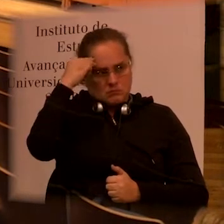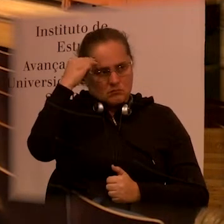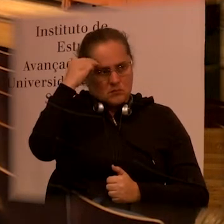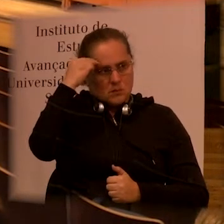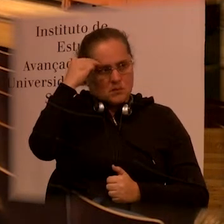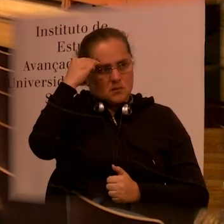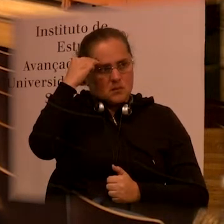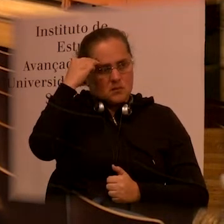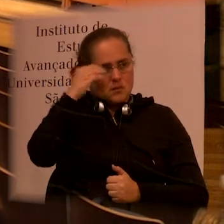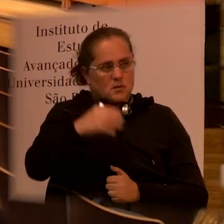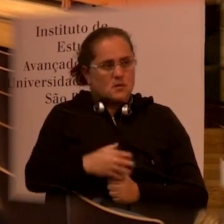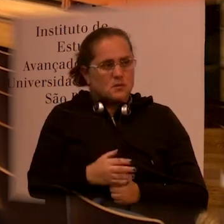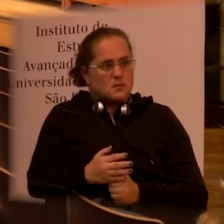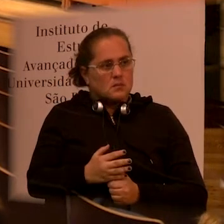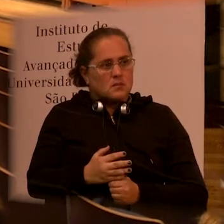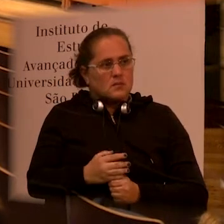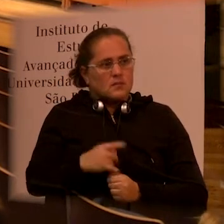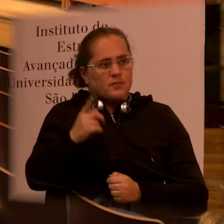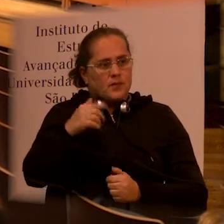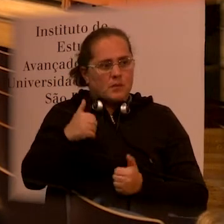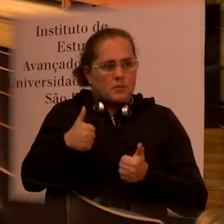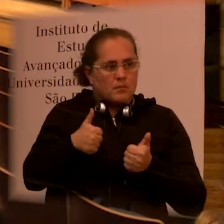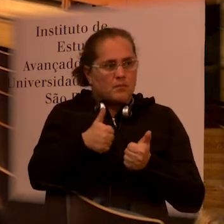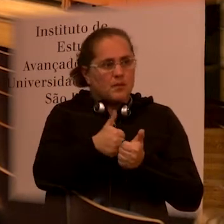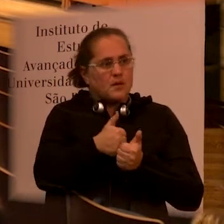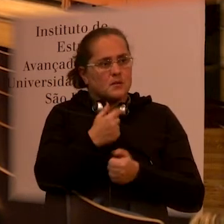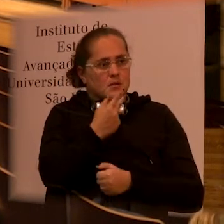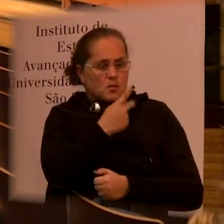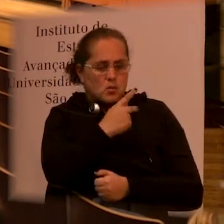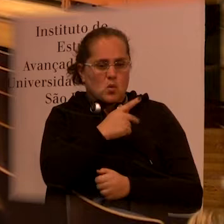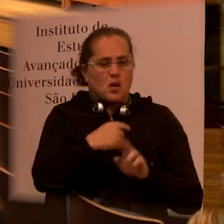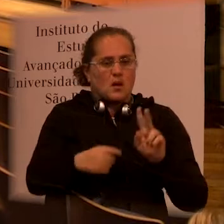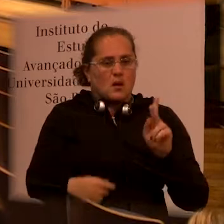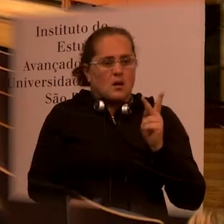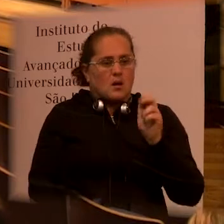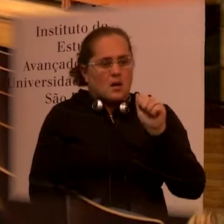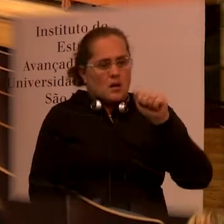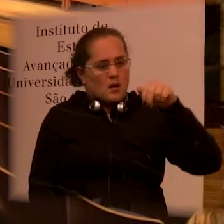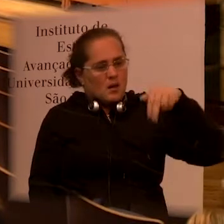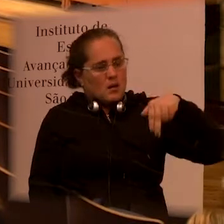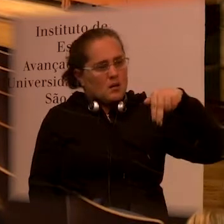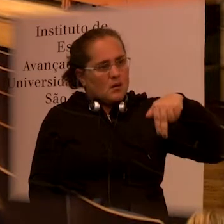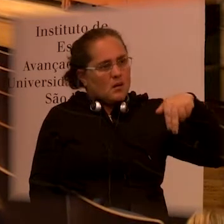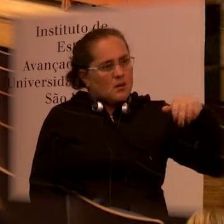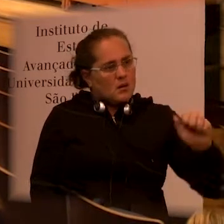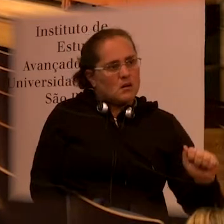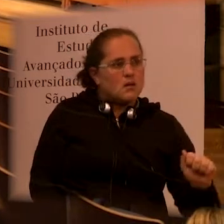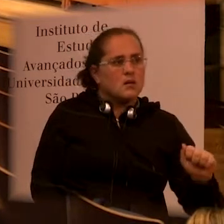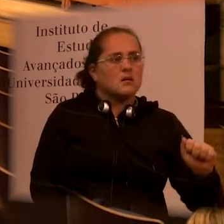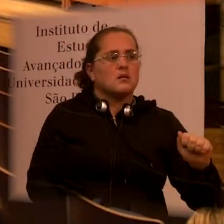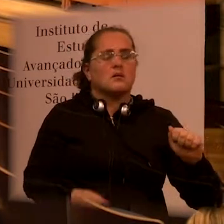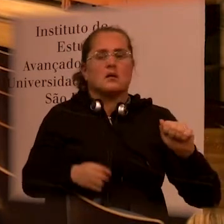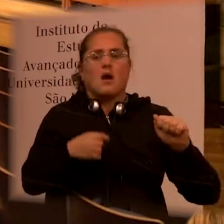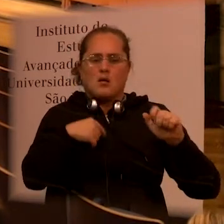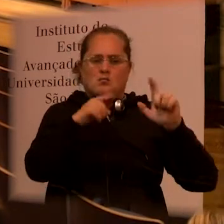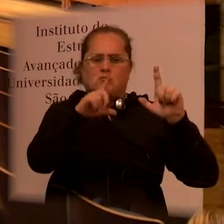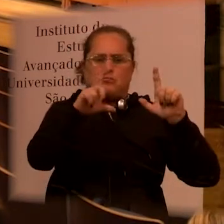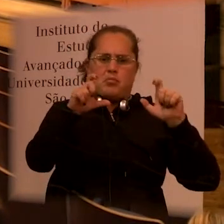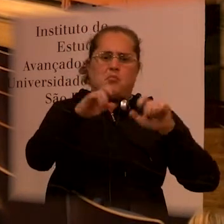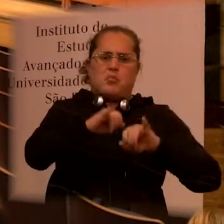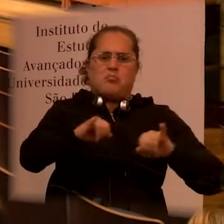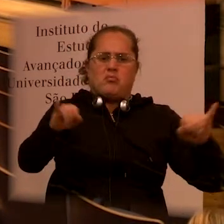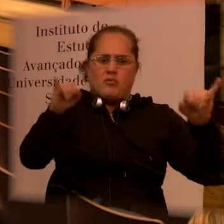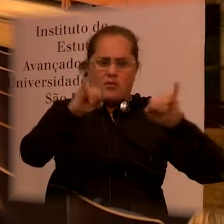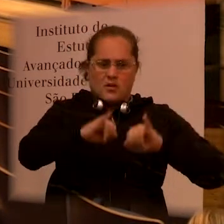sort of mental disorder and that relates to a story